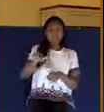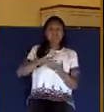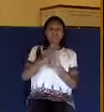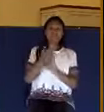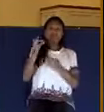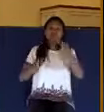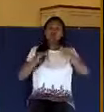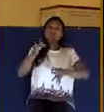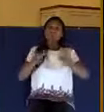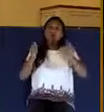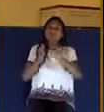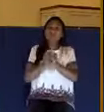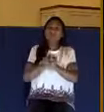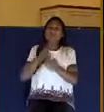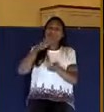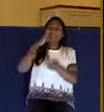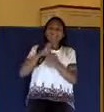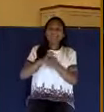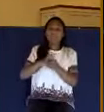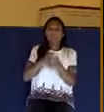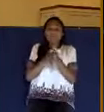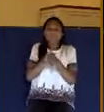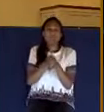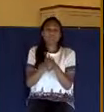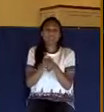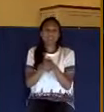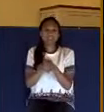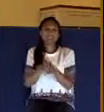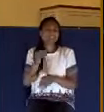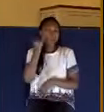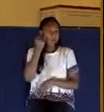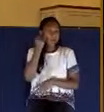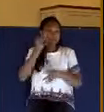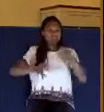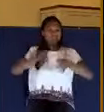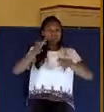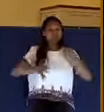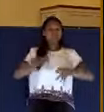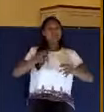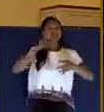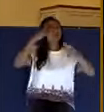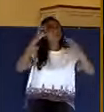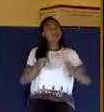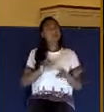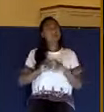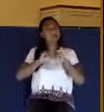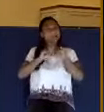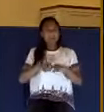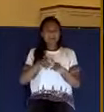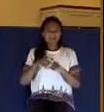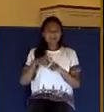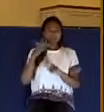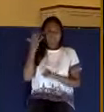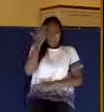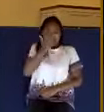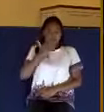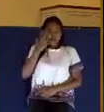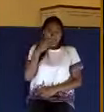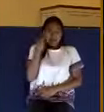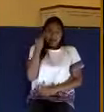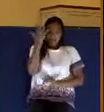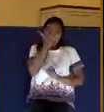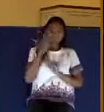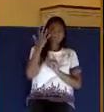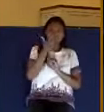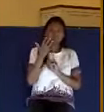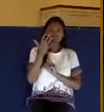What if a judge in the court of law made his judgment and made his verdict based on solely the outward appearance of that person that